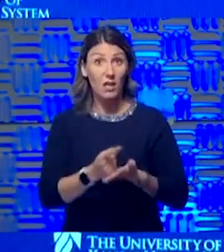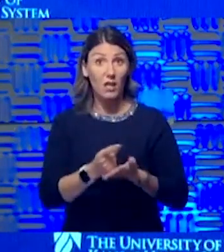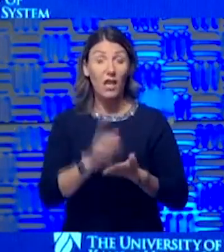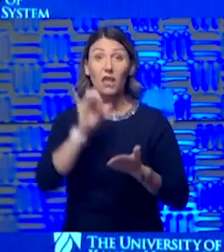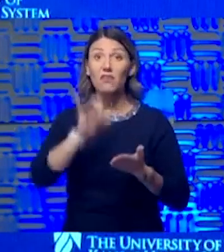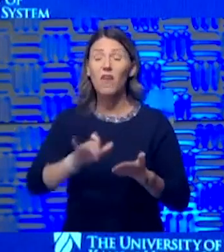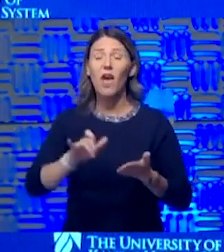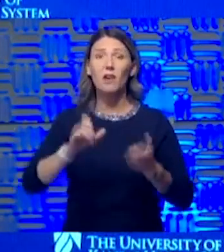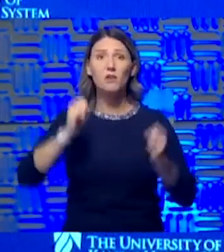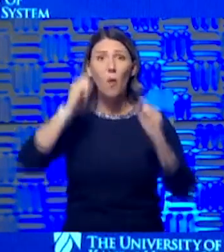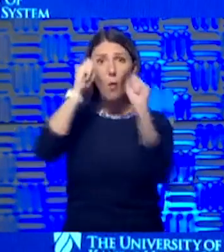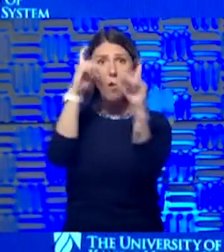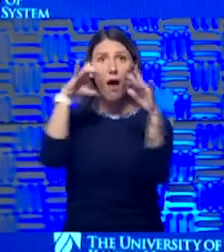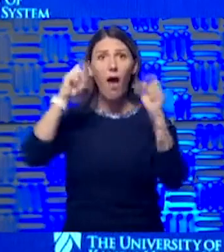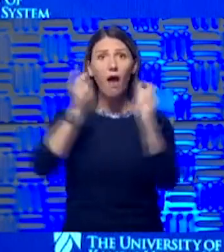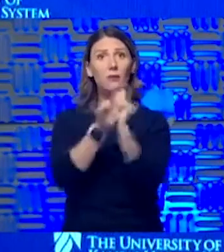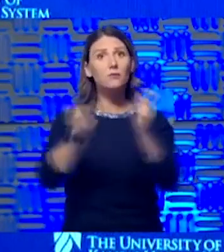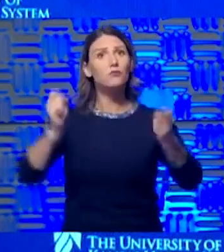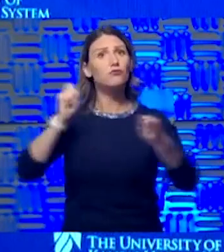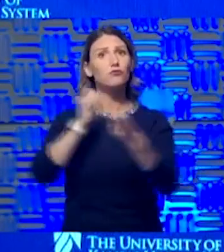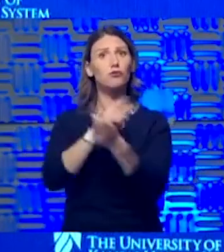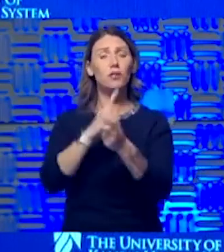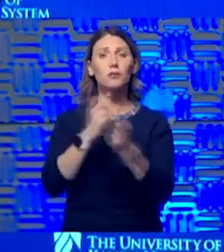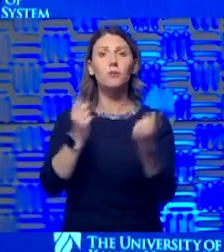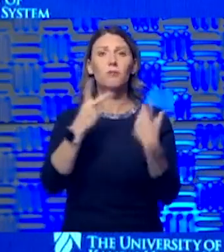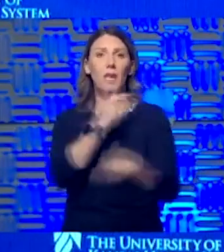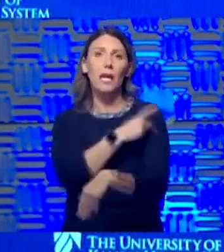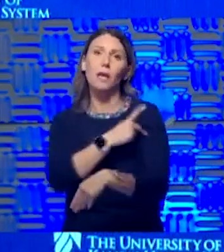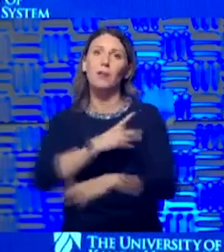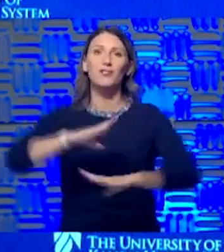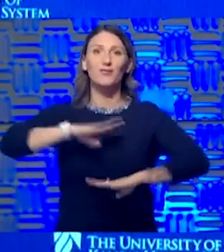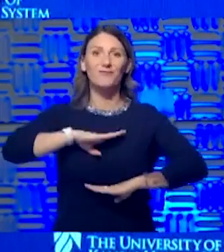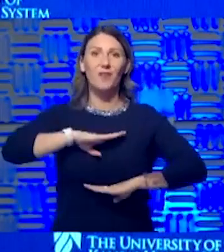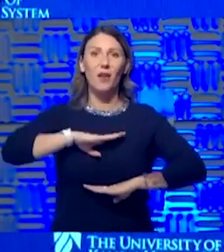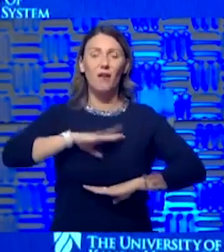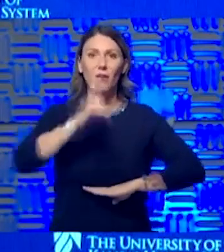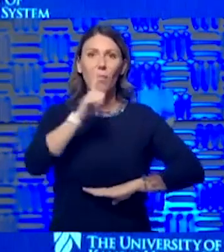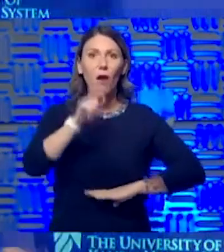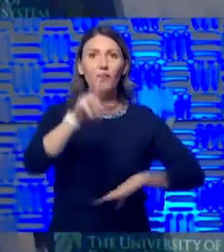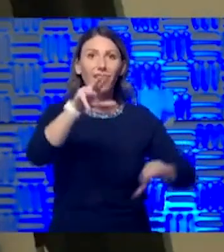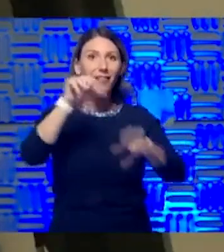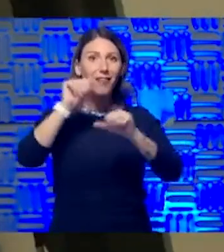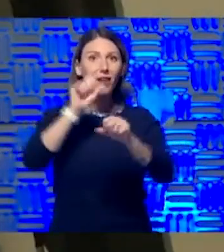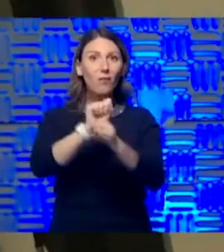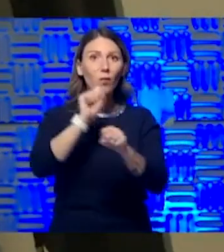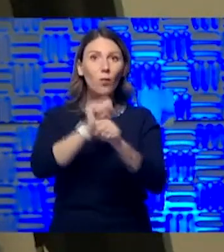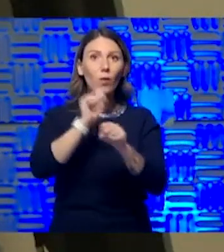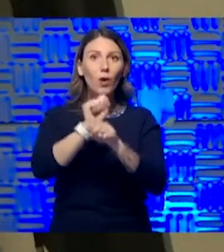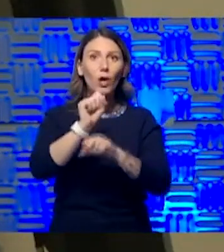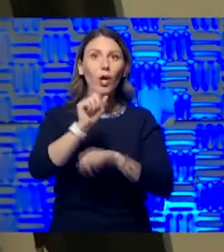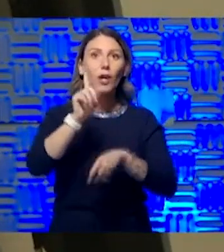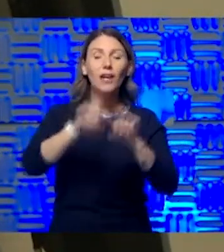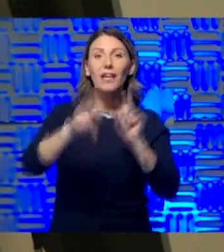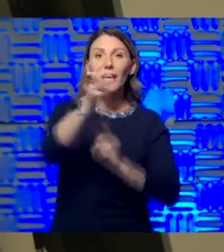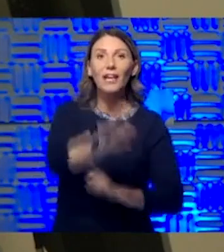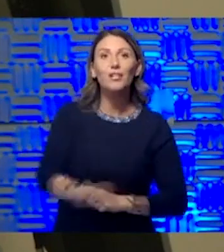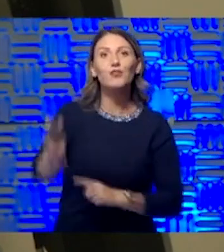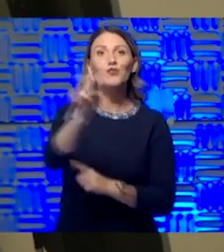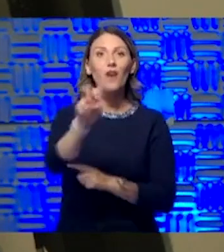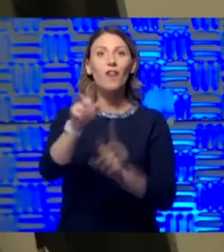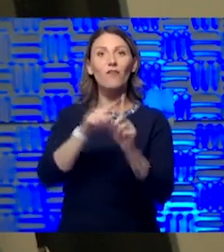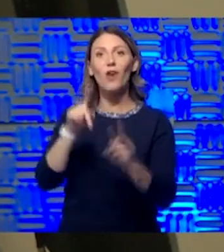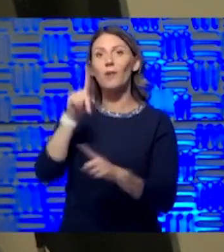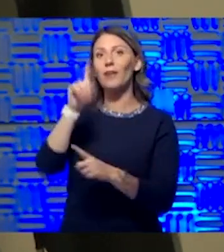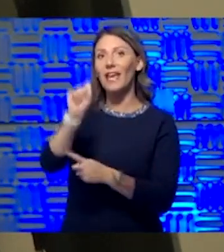story. And many of our patients are so satisfied by that. They don't have to leave work. They don't have to travel from rural Kansas 300 miles for a